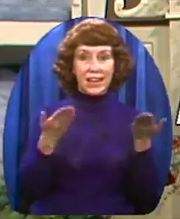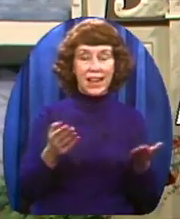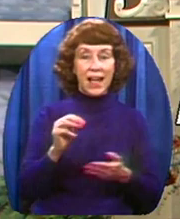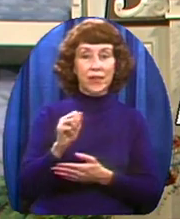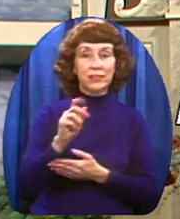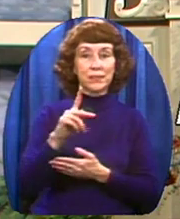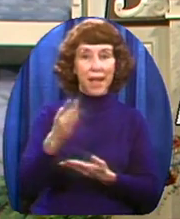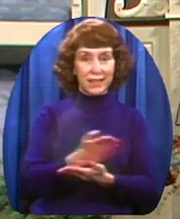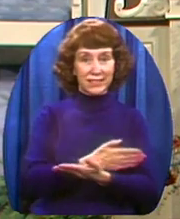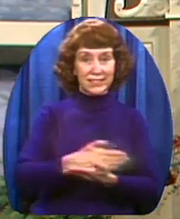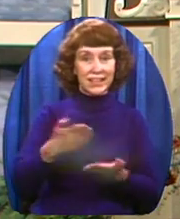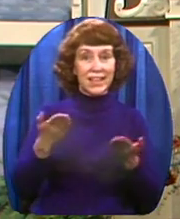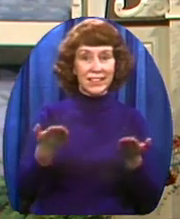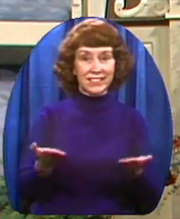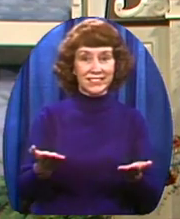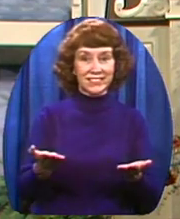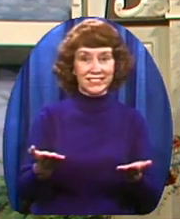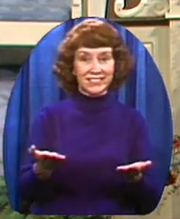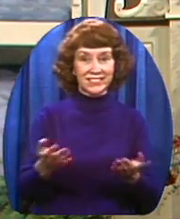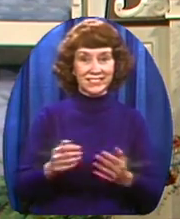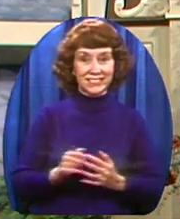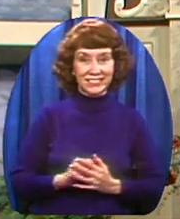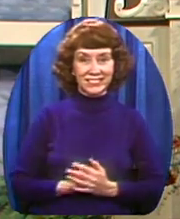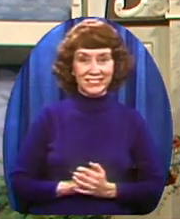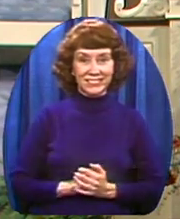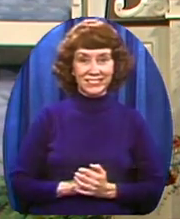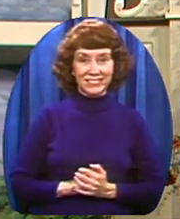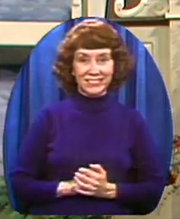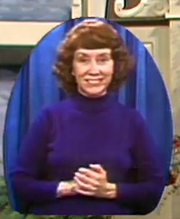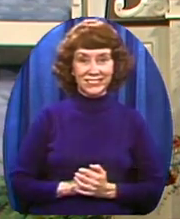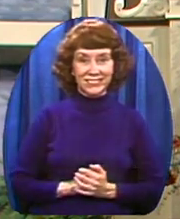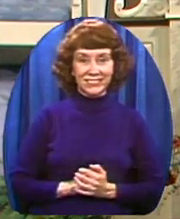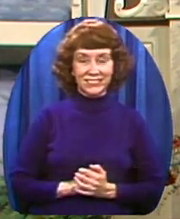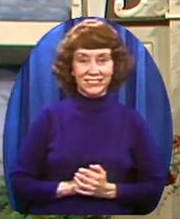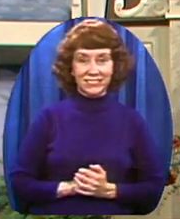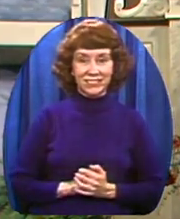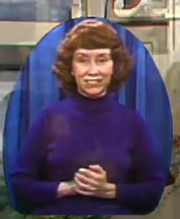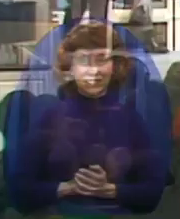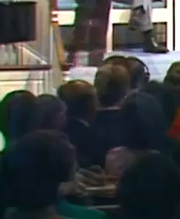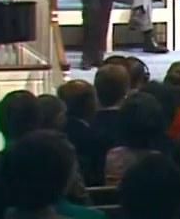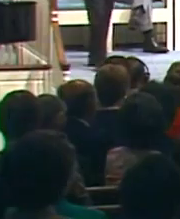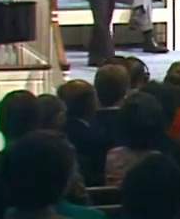message From Proverbs chapter 25 Mr. Mac Evans comes to sing